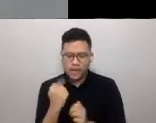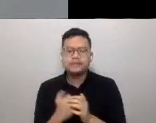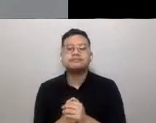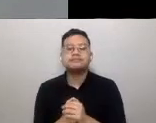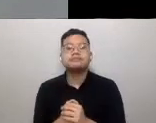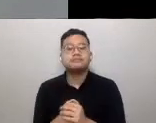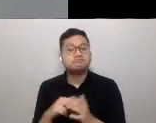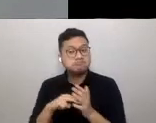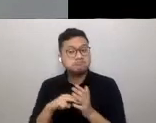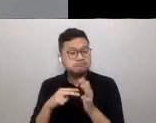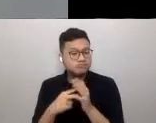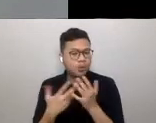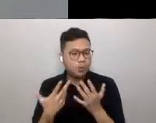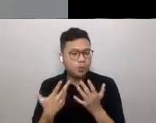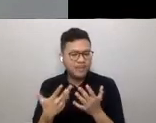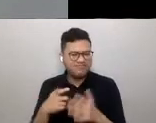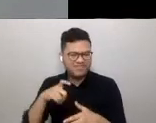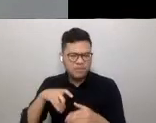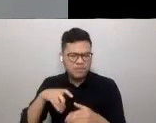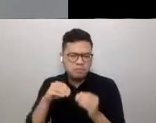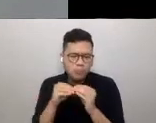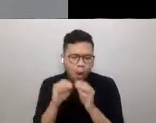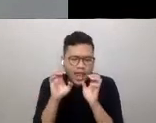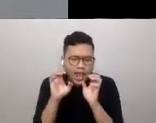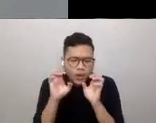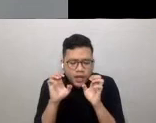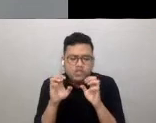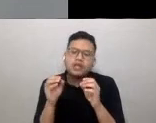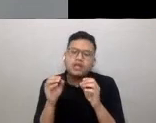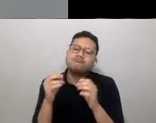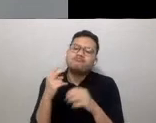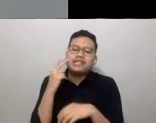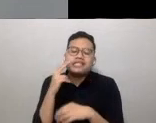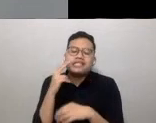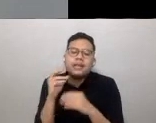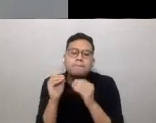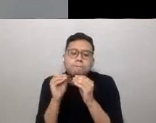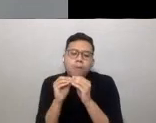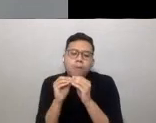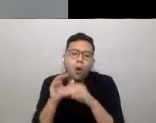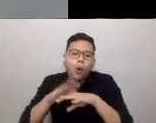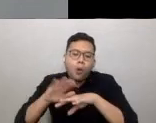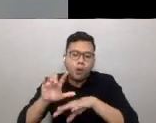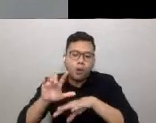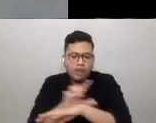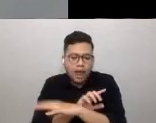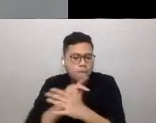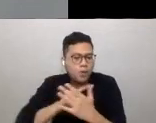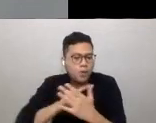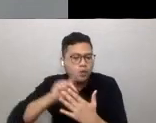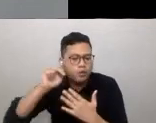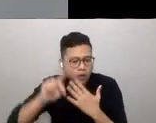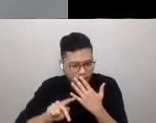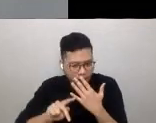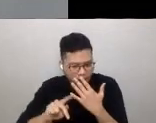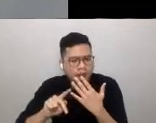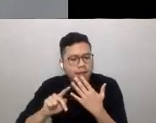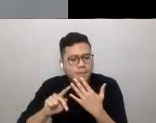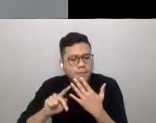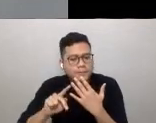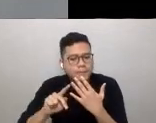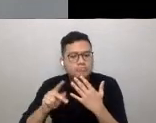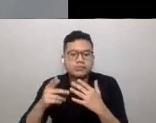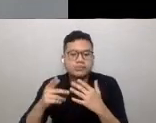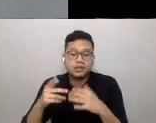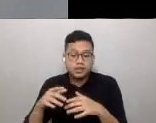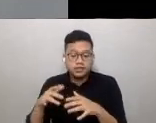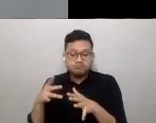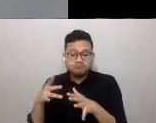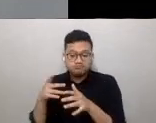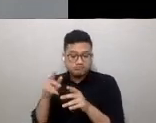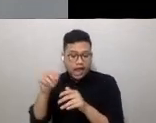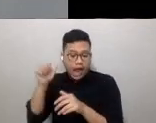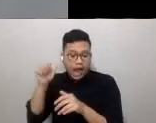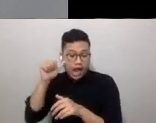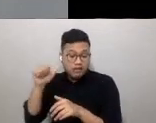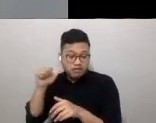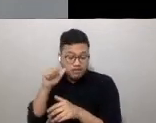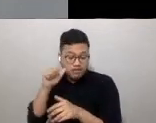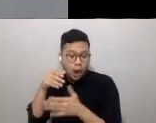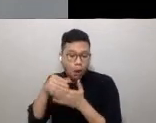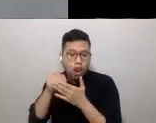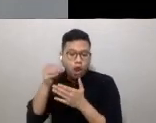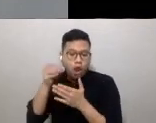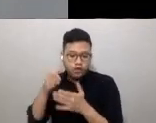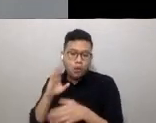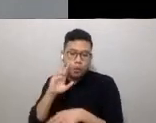education. We will see more enrolments in online programmes, often driven by adult learners, looking to wait out the